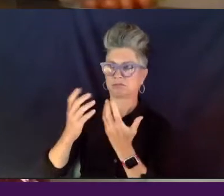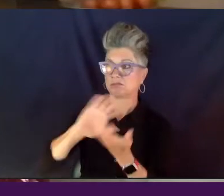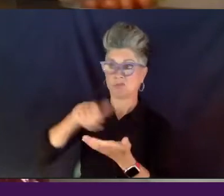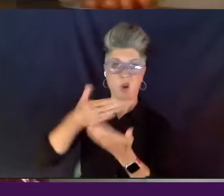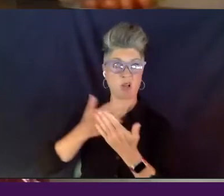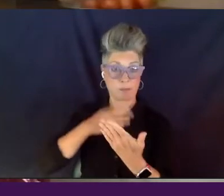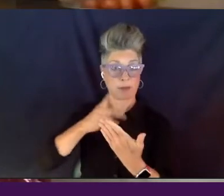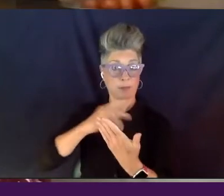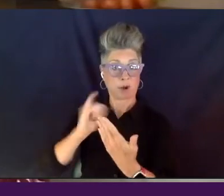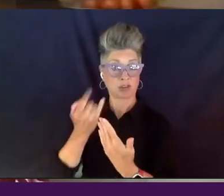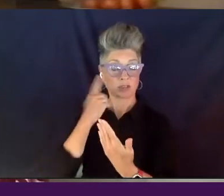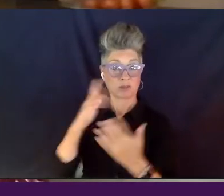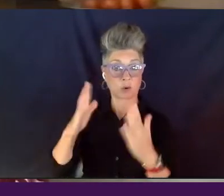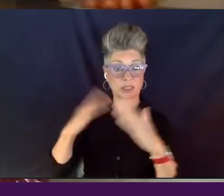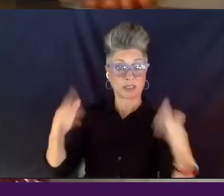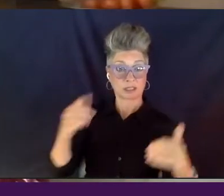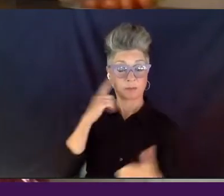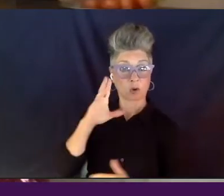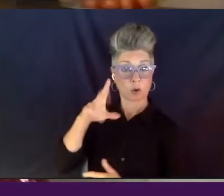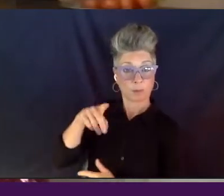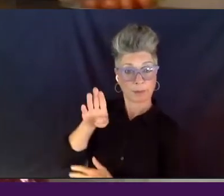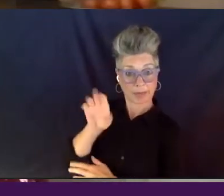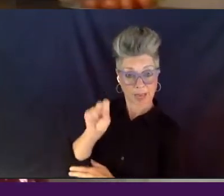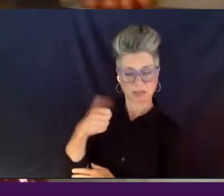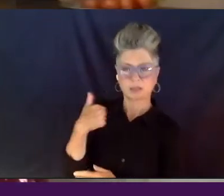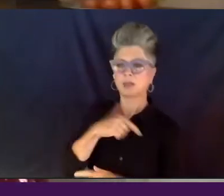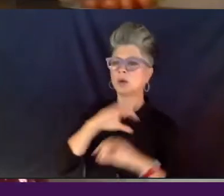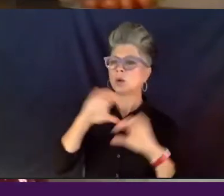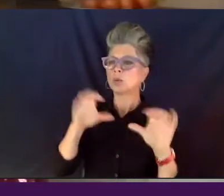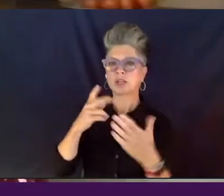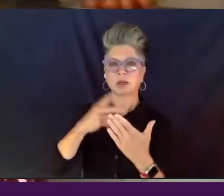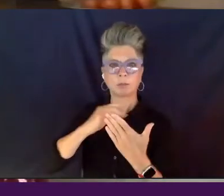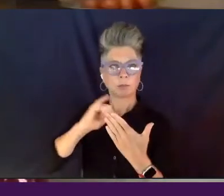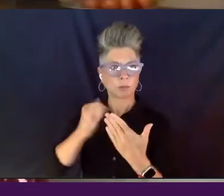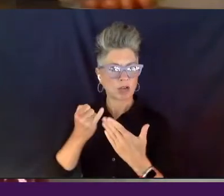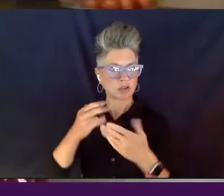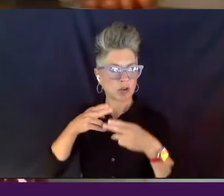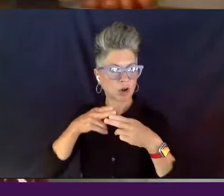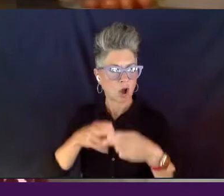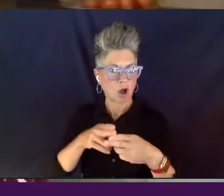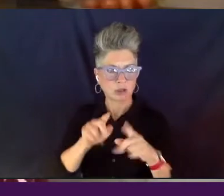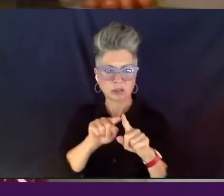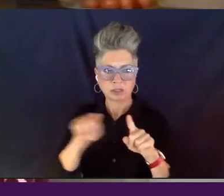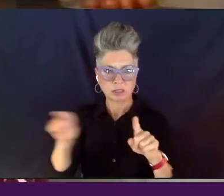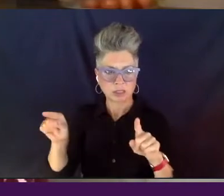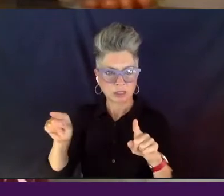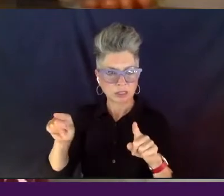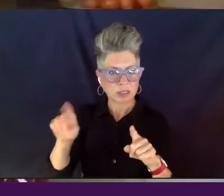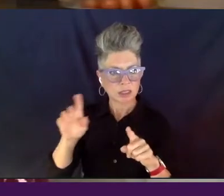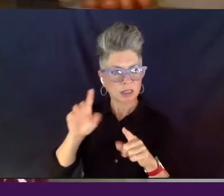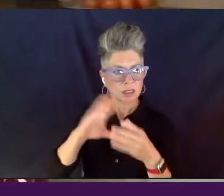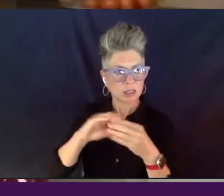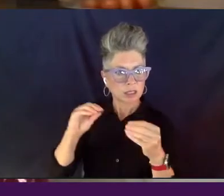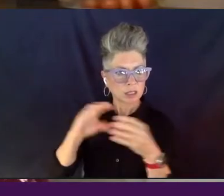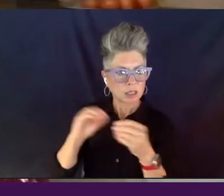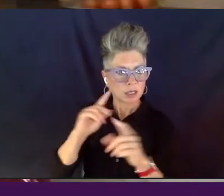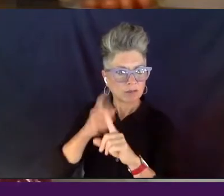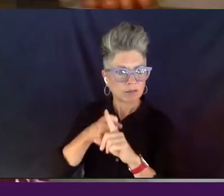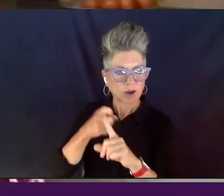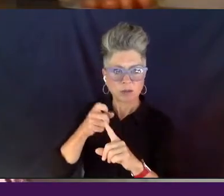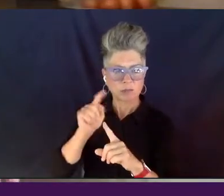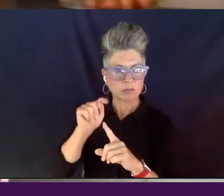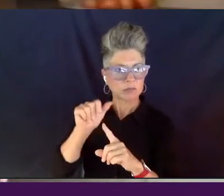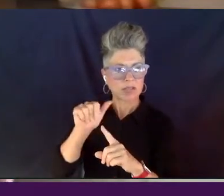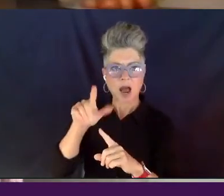system for PBS. So we had done a project called Tales from a Ghetto Clown some years back and Donald Toms over at PBS had acquired it.